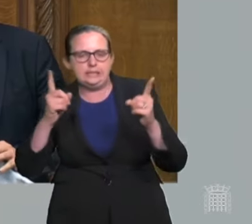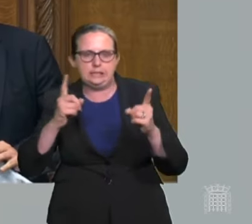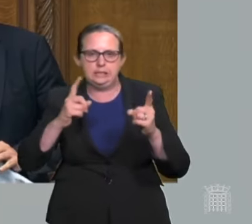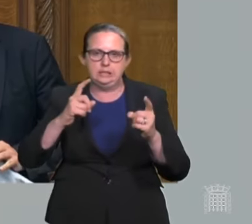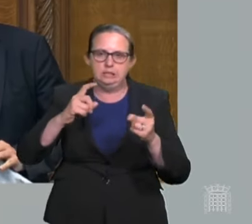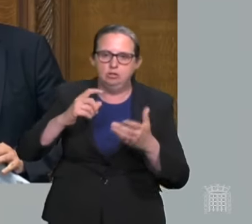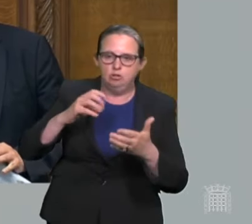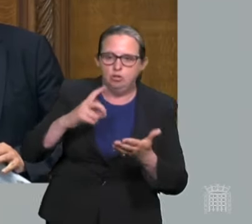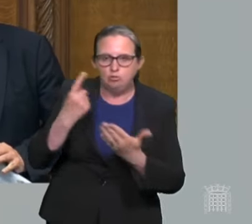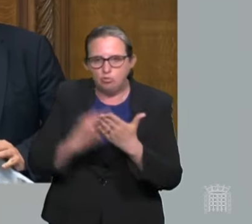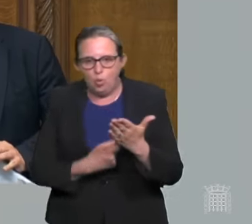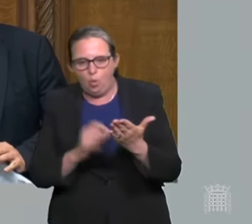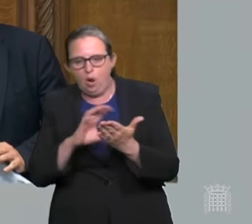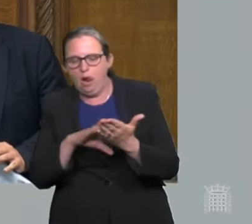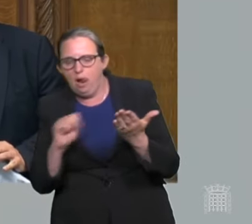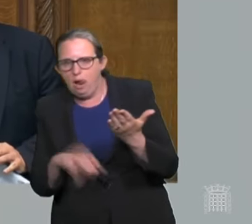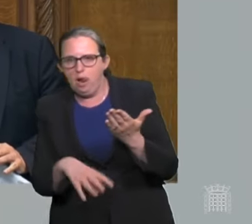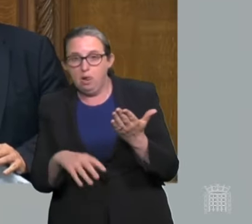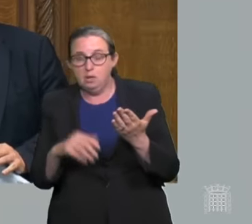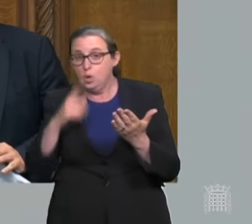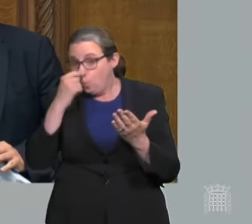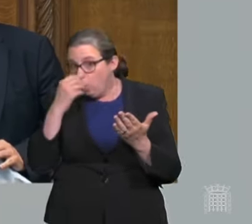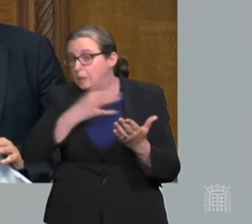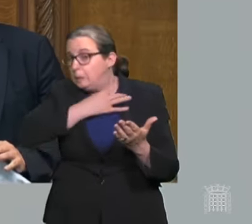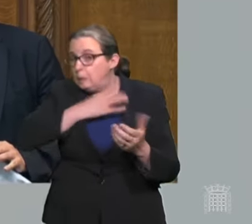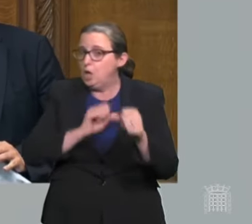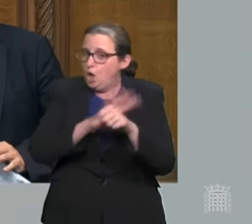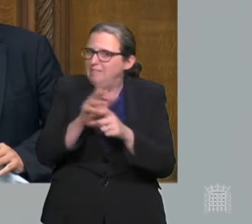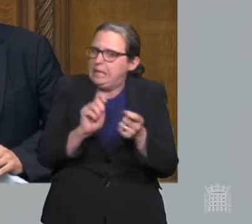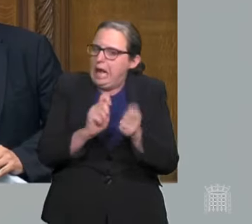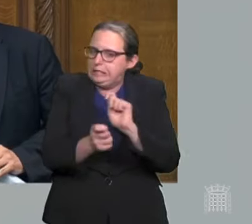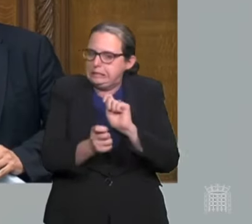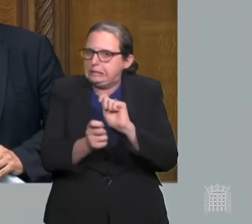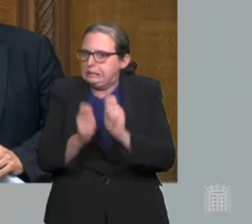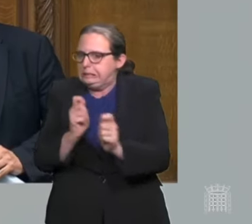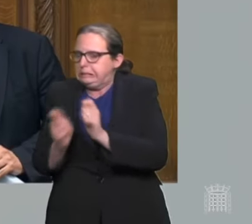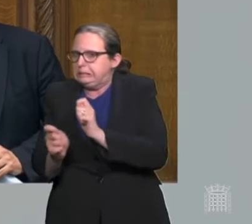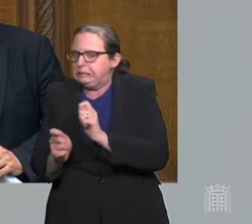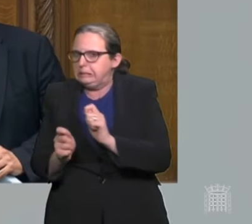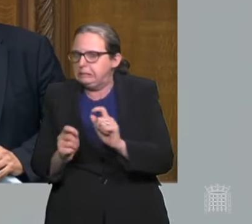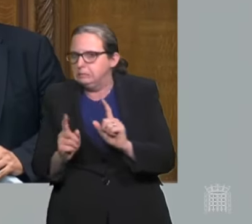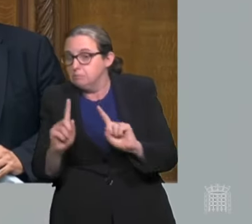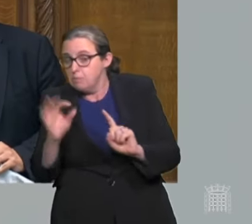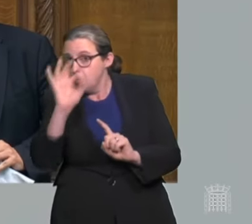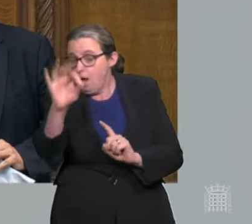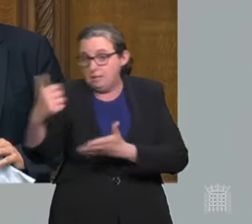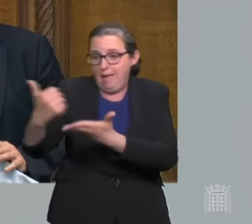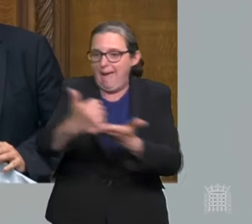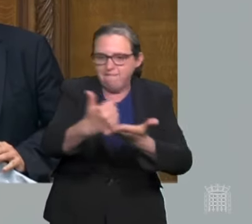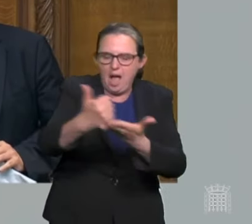factories for new variants in parts of our communities. So what advice has the Secretary of State received from